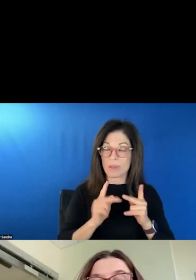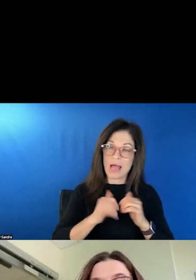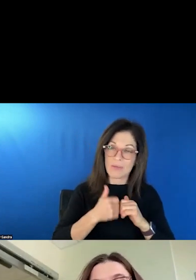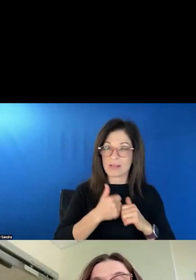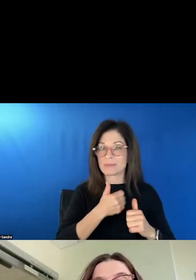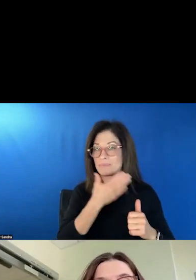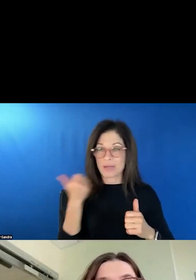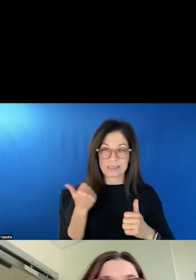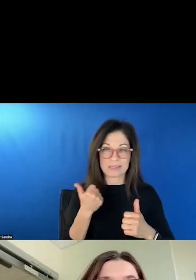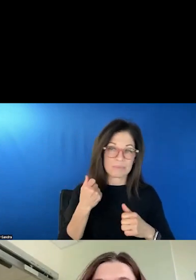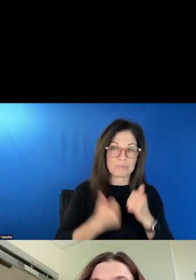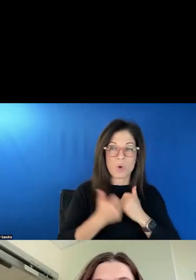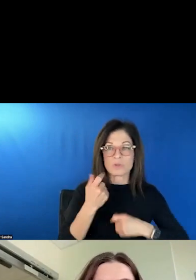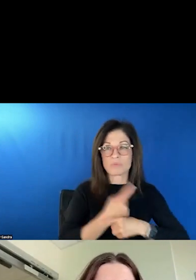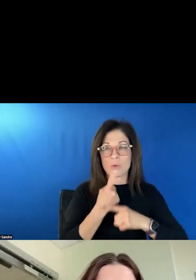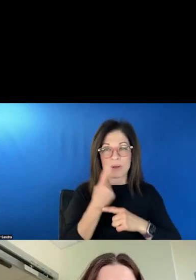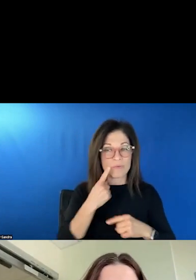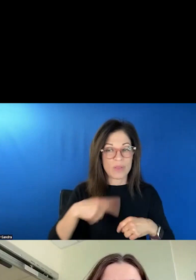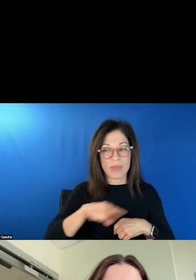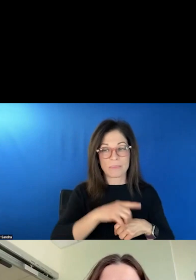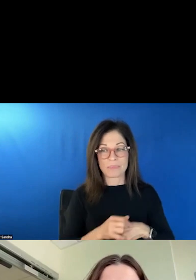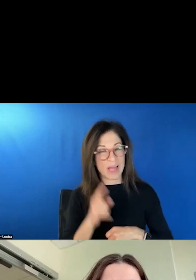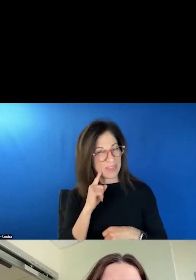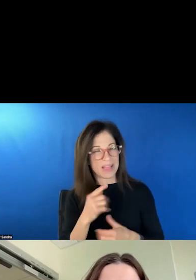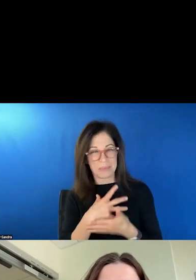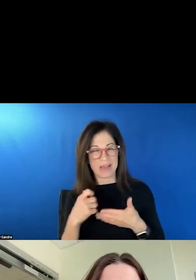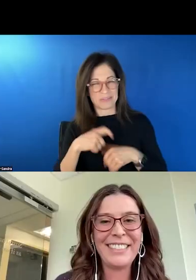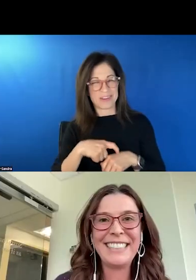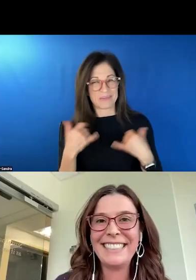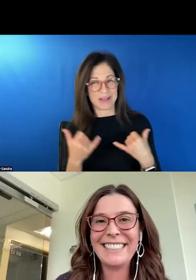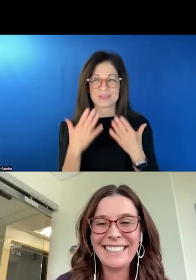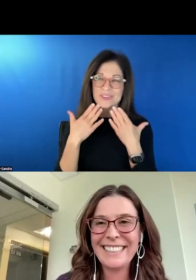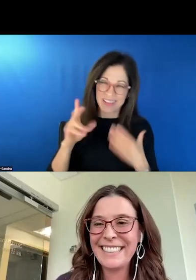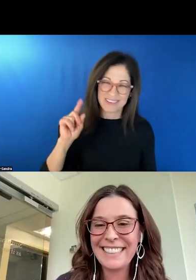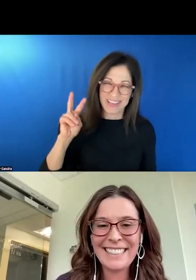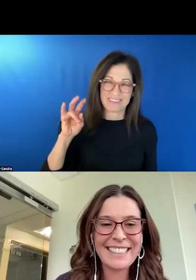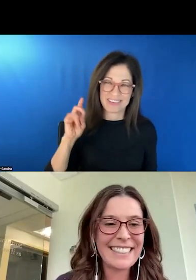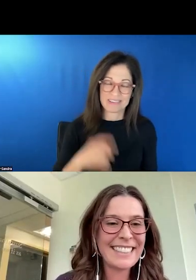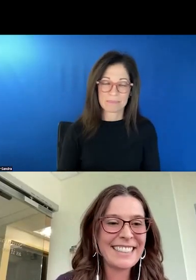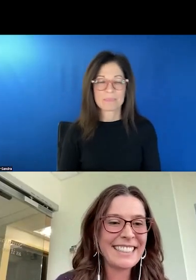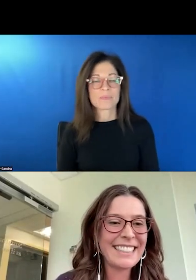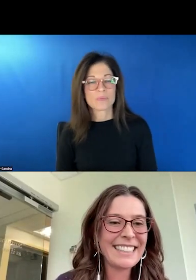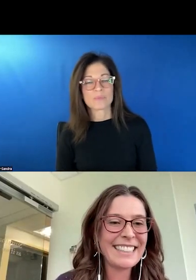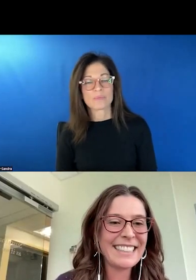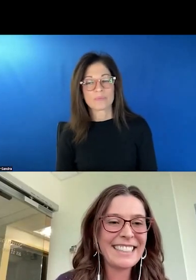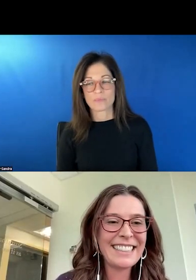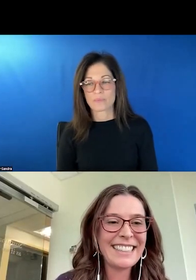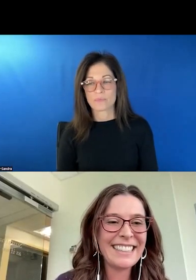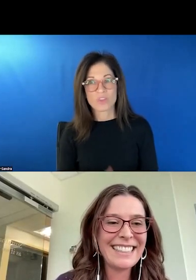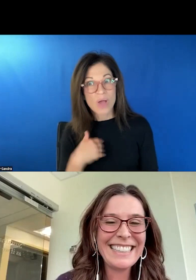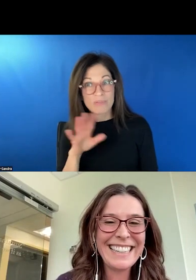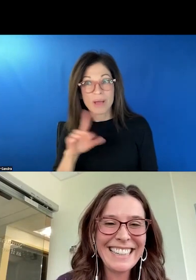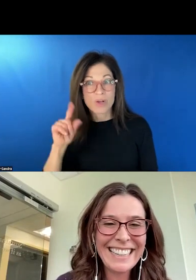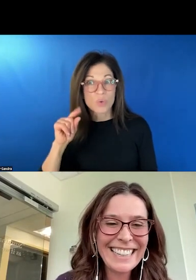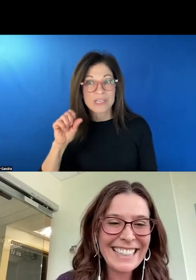appropriate for them. All right, and I think I'm just about out of time. So thank you, David. You have about 20 seconds,